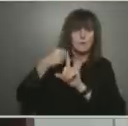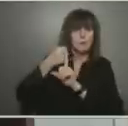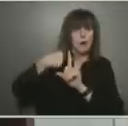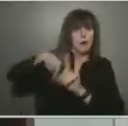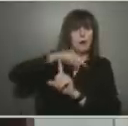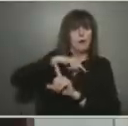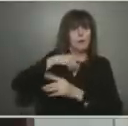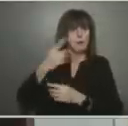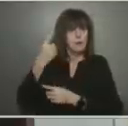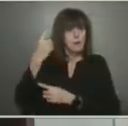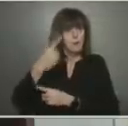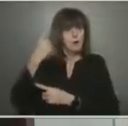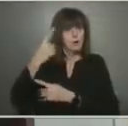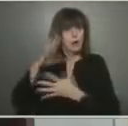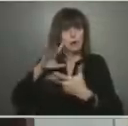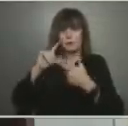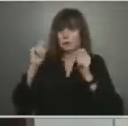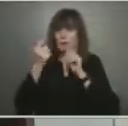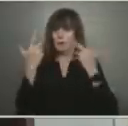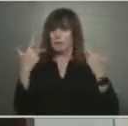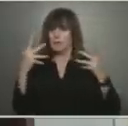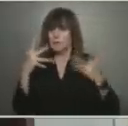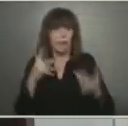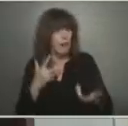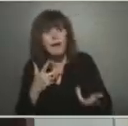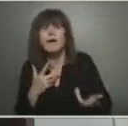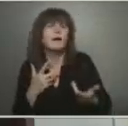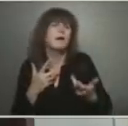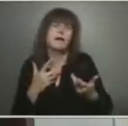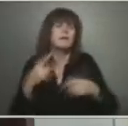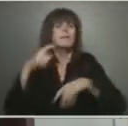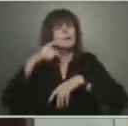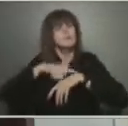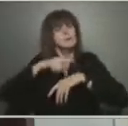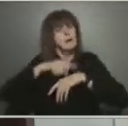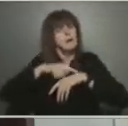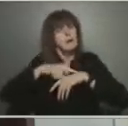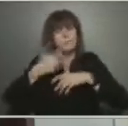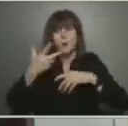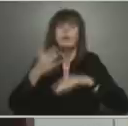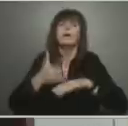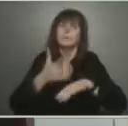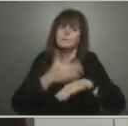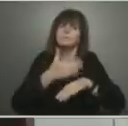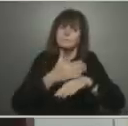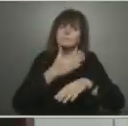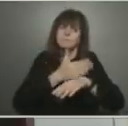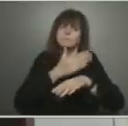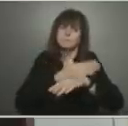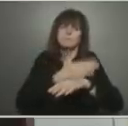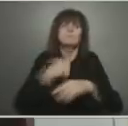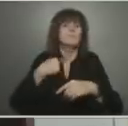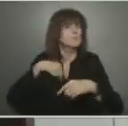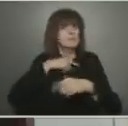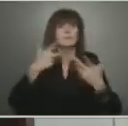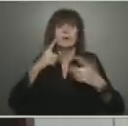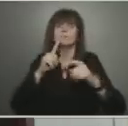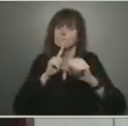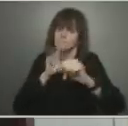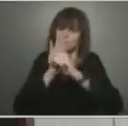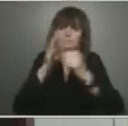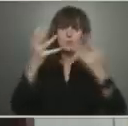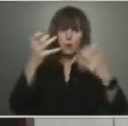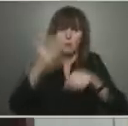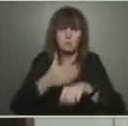It's going to be a journey to improve that level of data, but we're committed to it, both through our public health partners, our